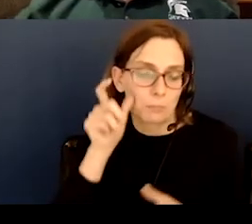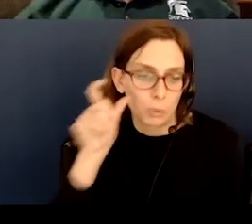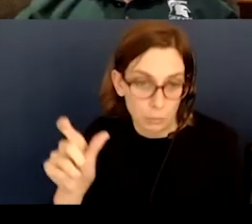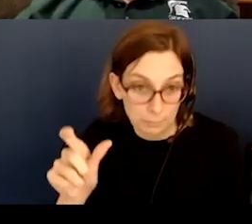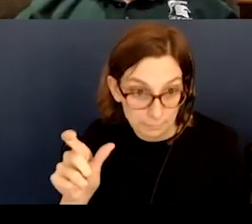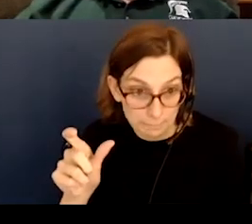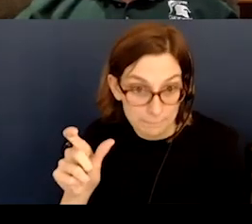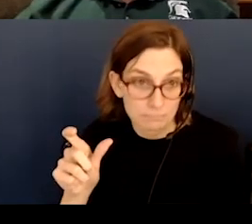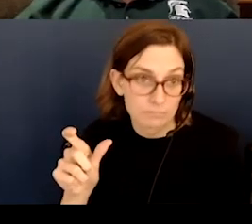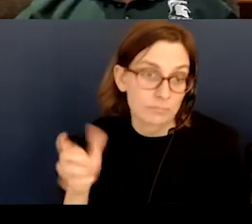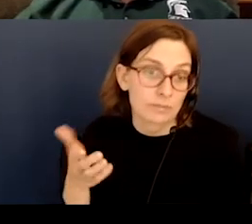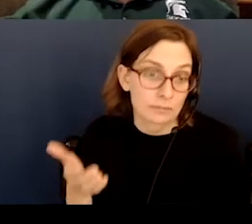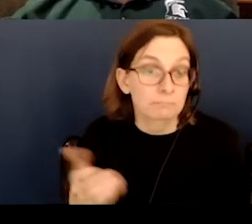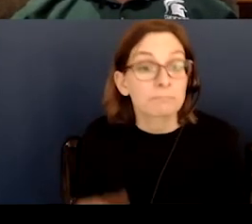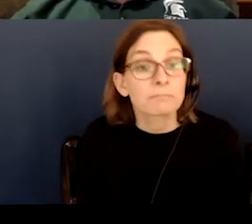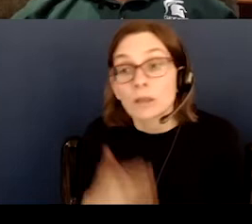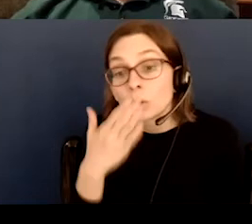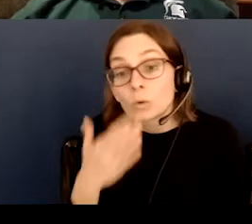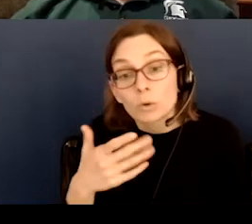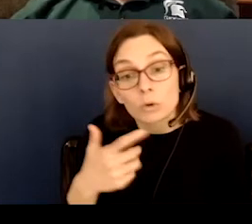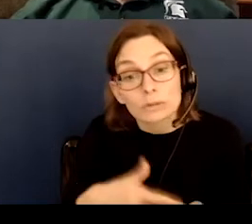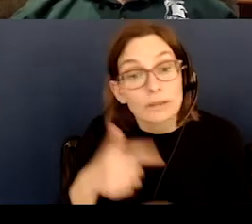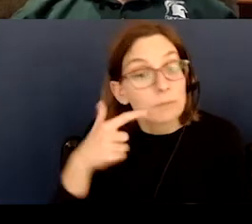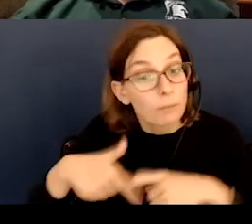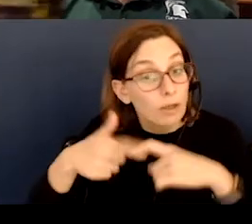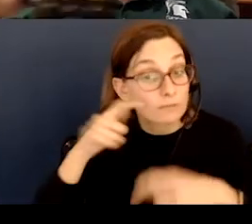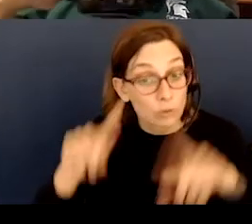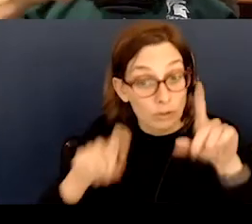And this is a good time to stop briefly for questions.